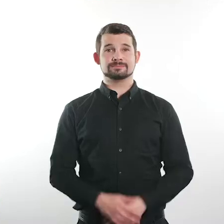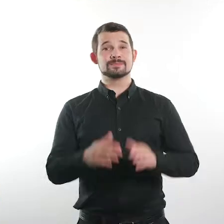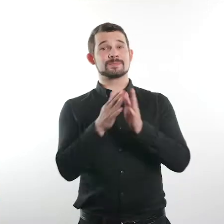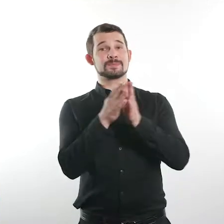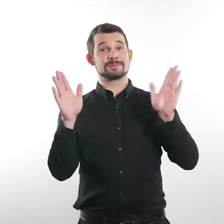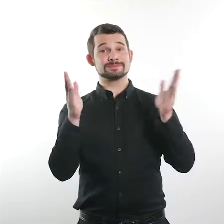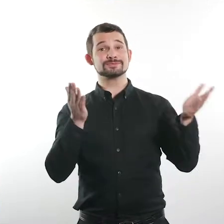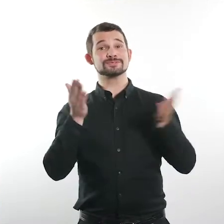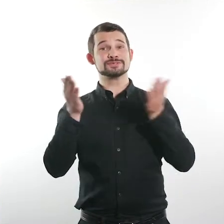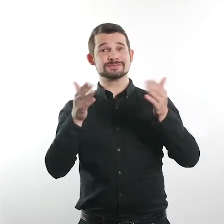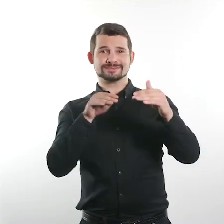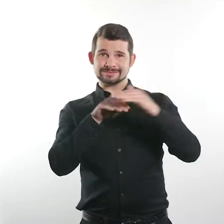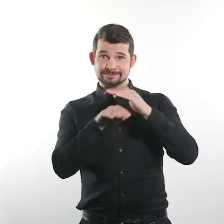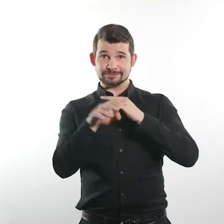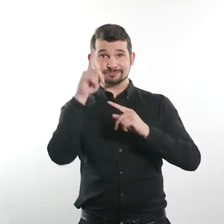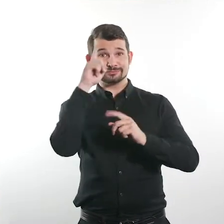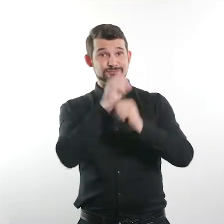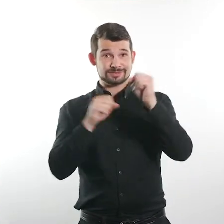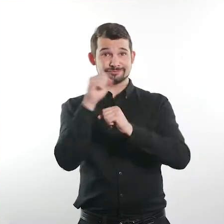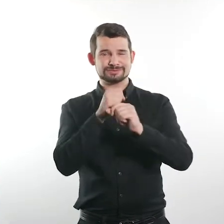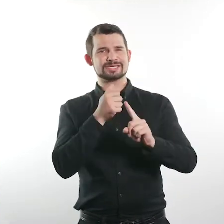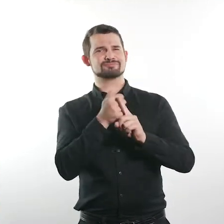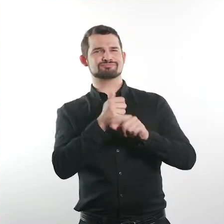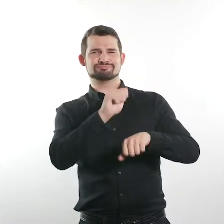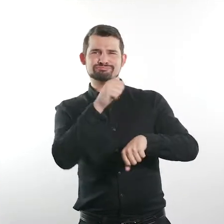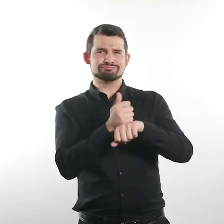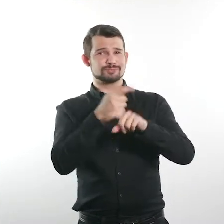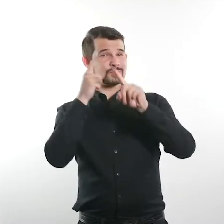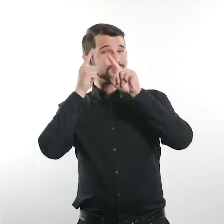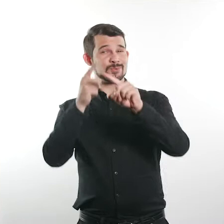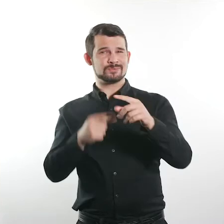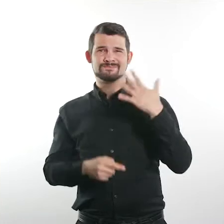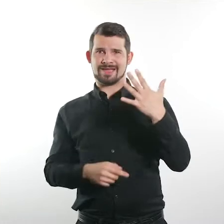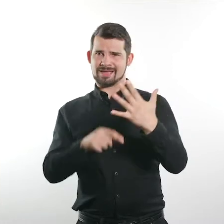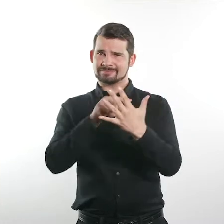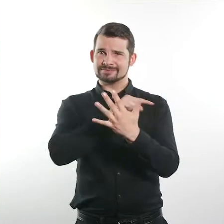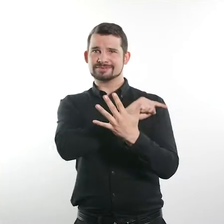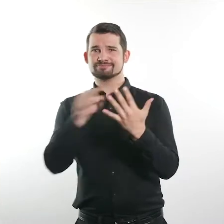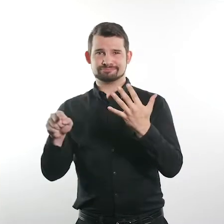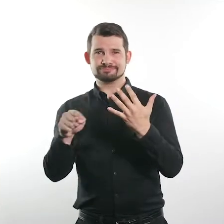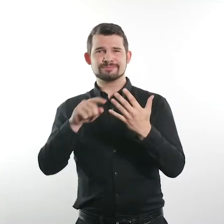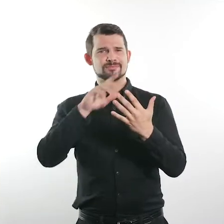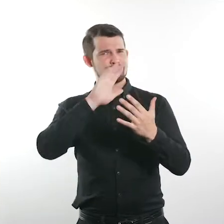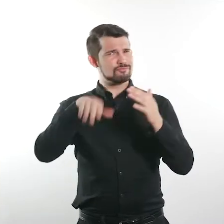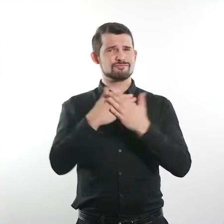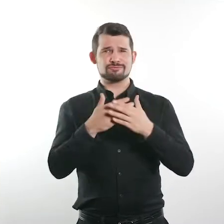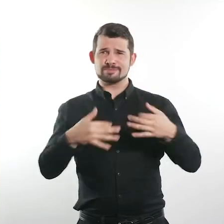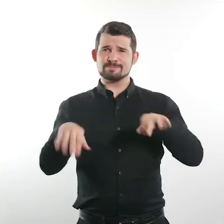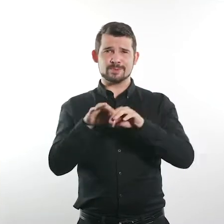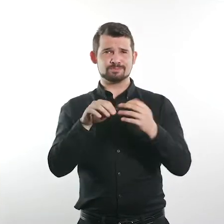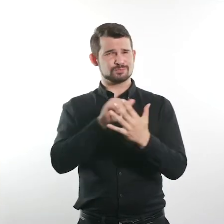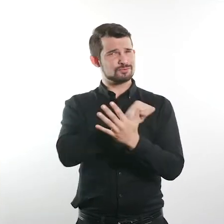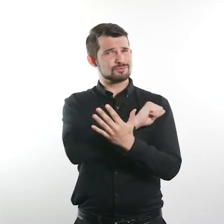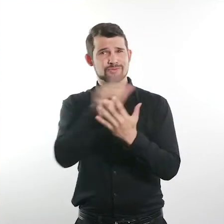The Public Service Accessibility Strategy sets out five goals and they're all important,